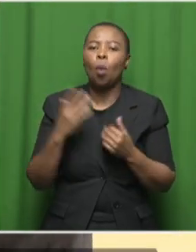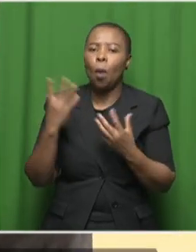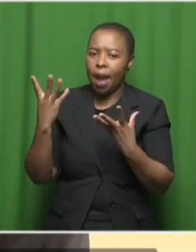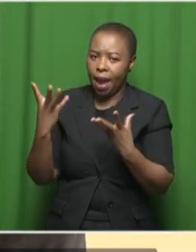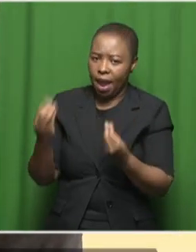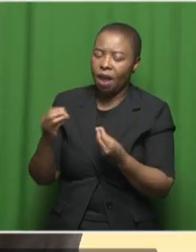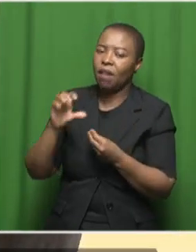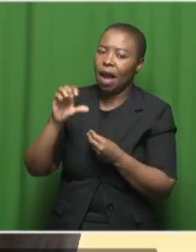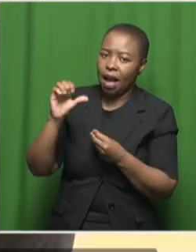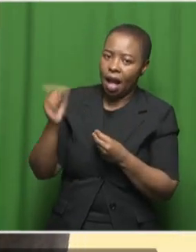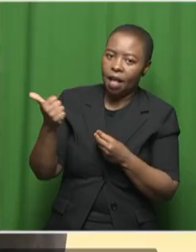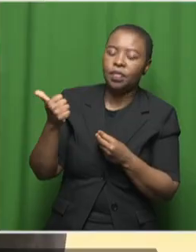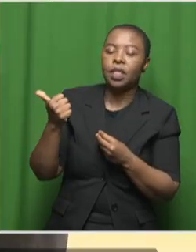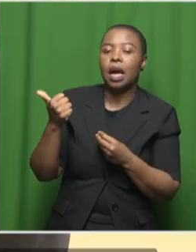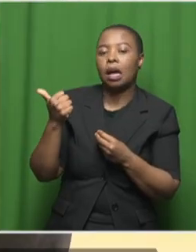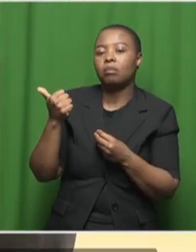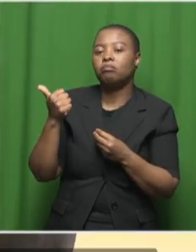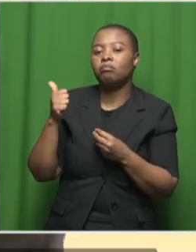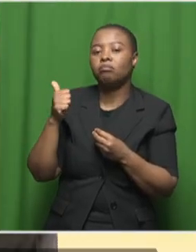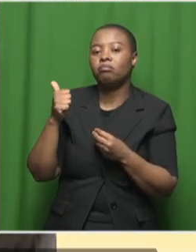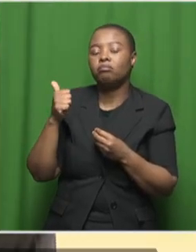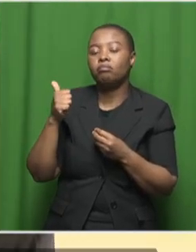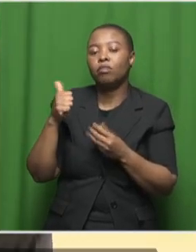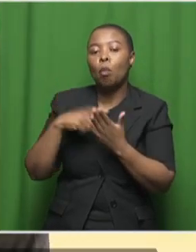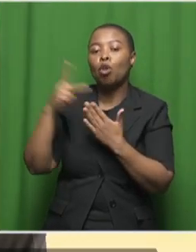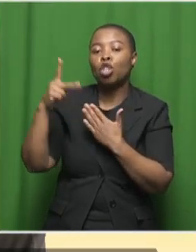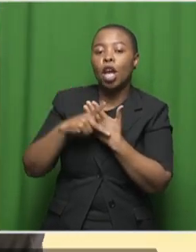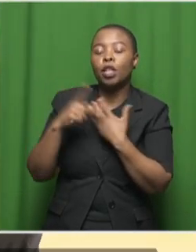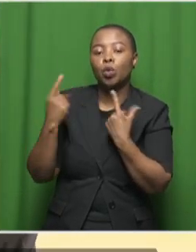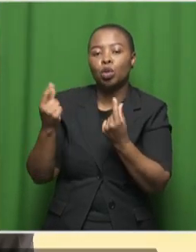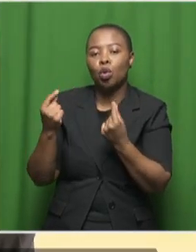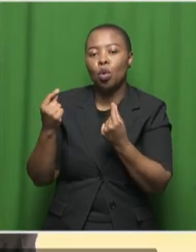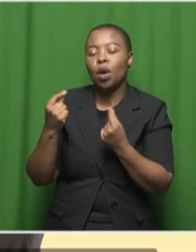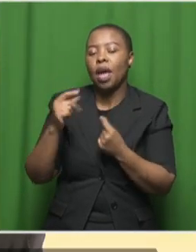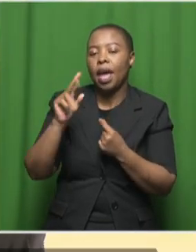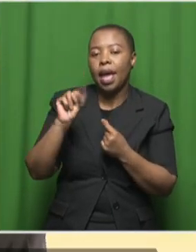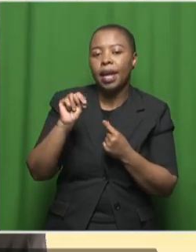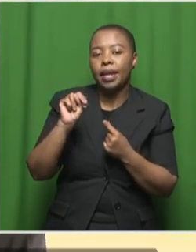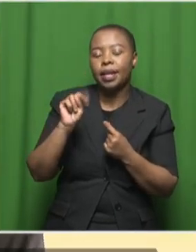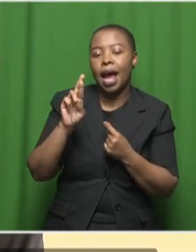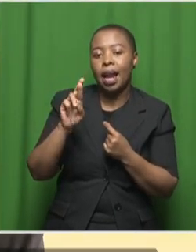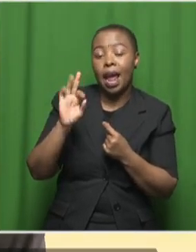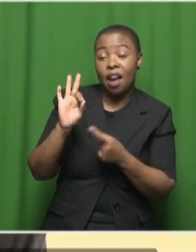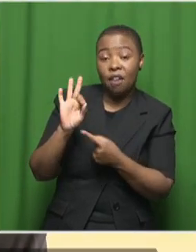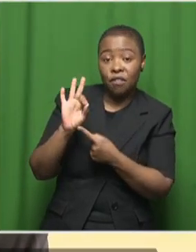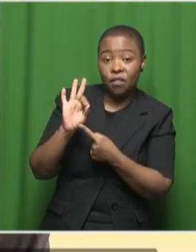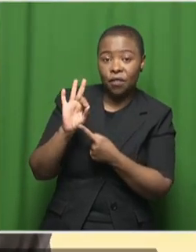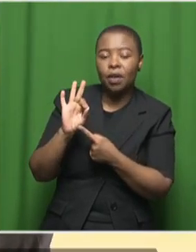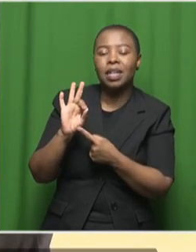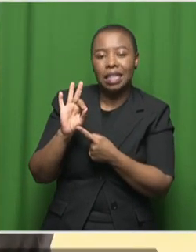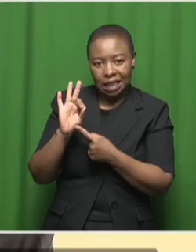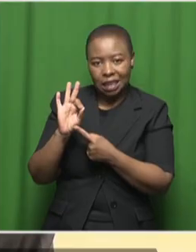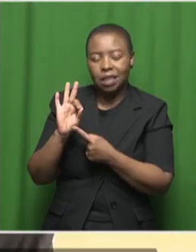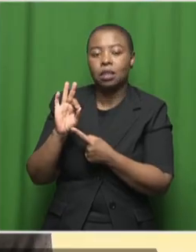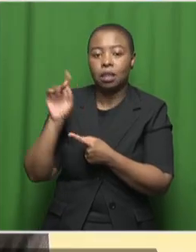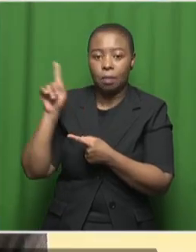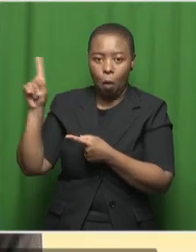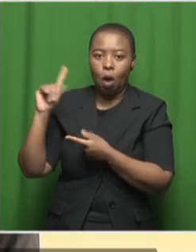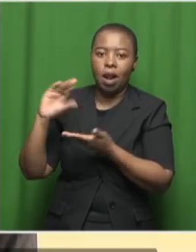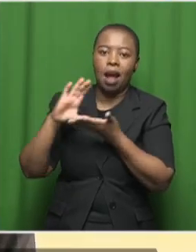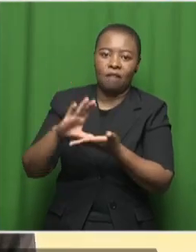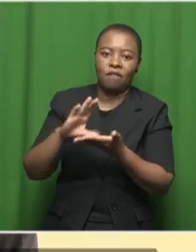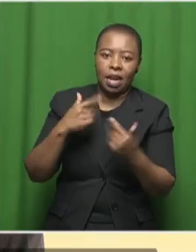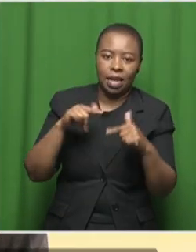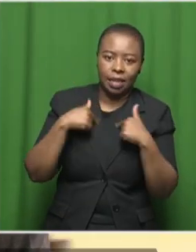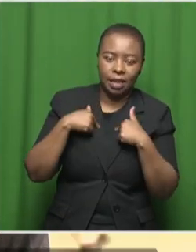that we are doing and in fact for instance NRF is also one of our key funders even